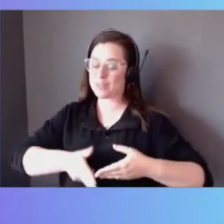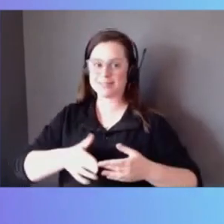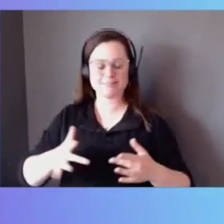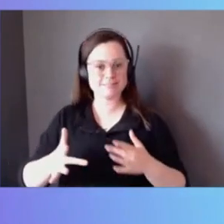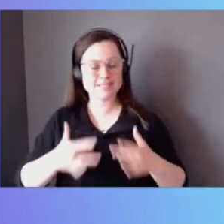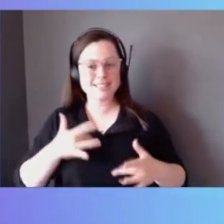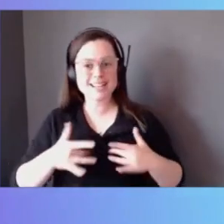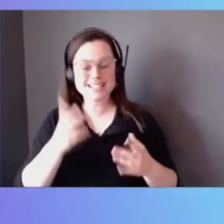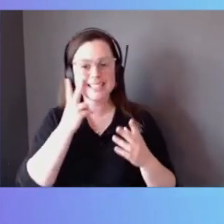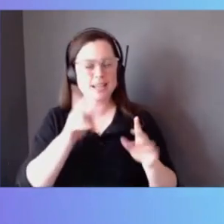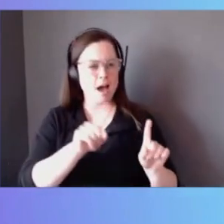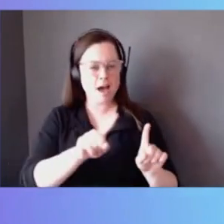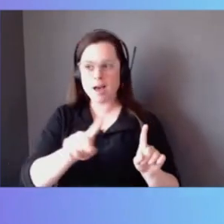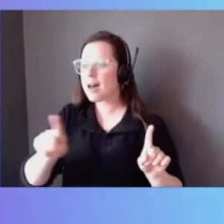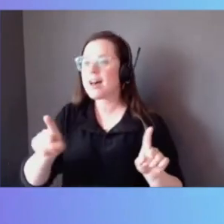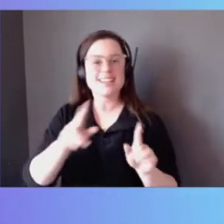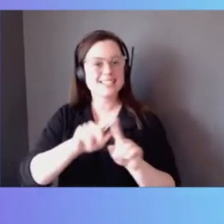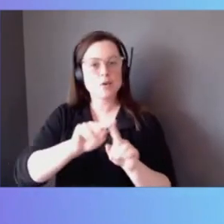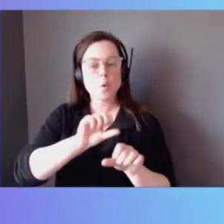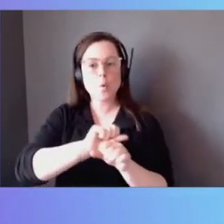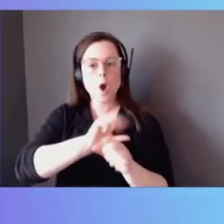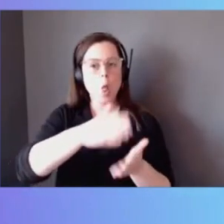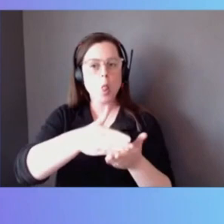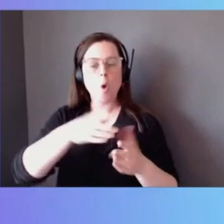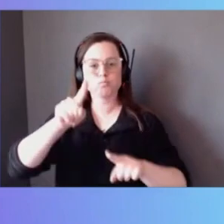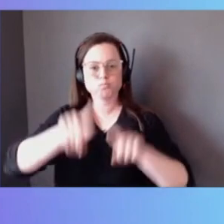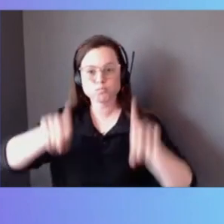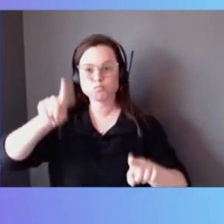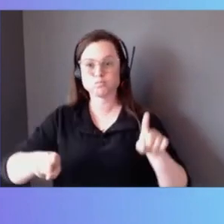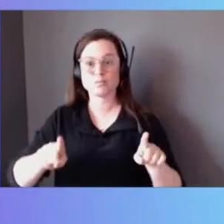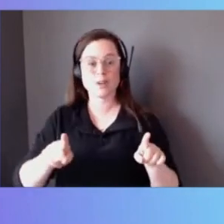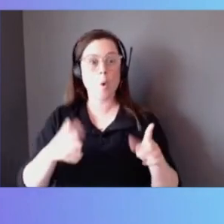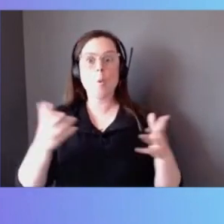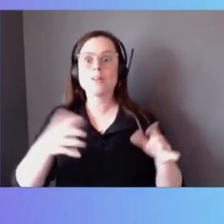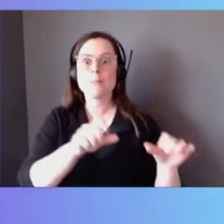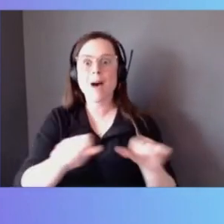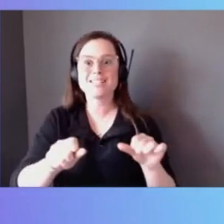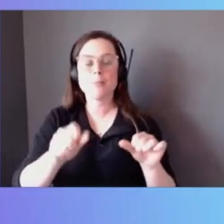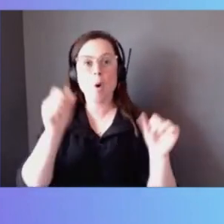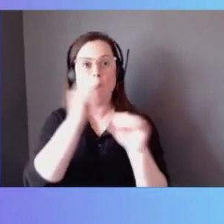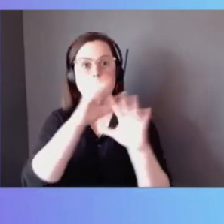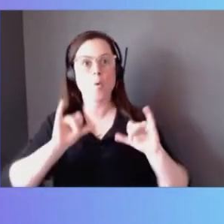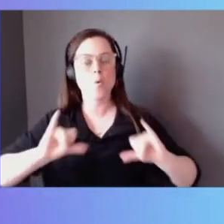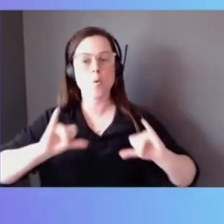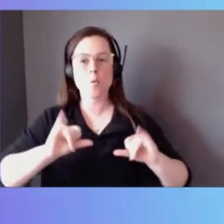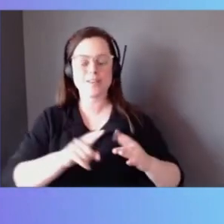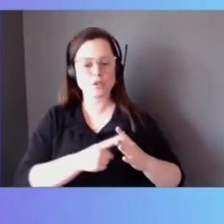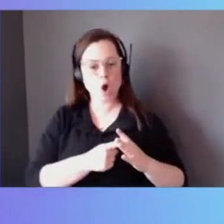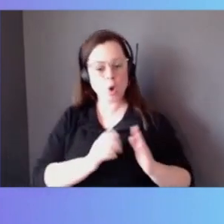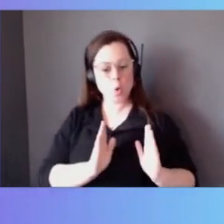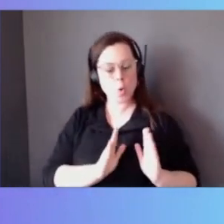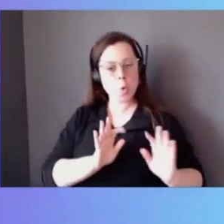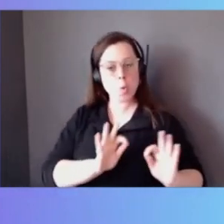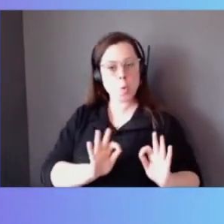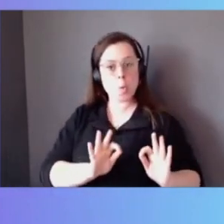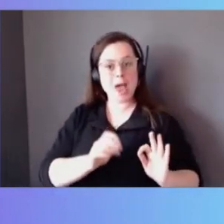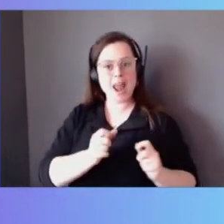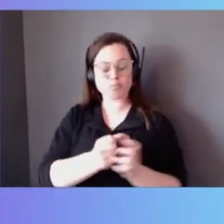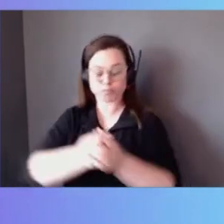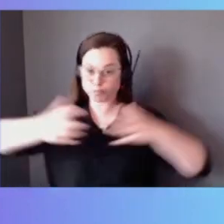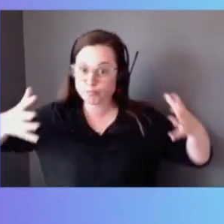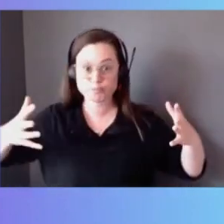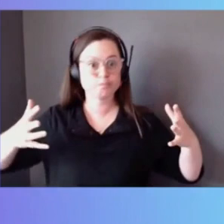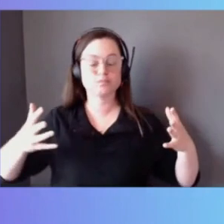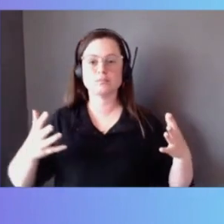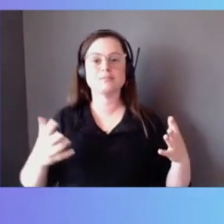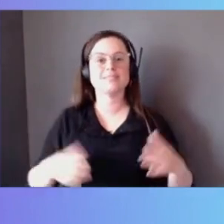the different workloads that are the art of the possible with workloads. We started here and we've kind of gone, we've expanded that universe a lot. Absolutely.